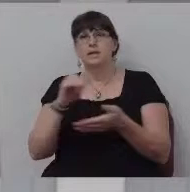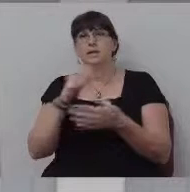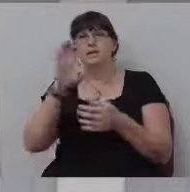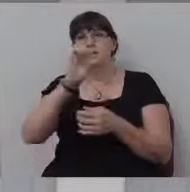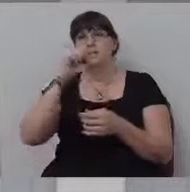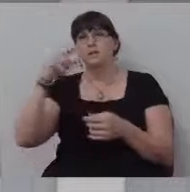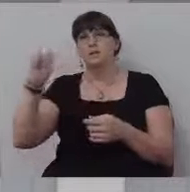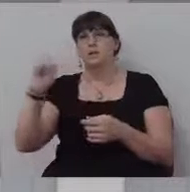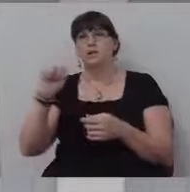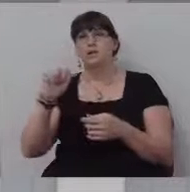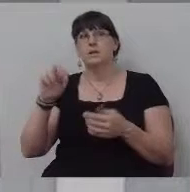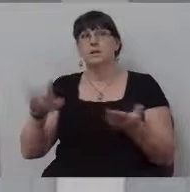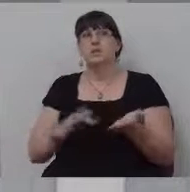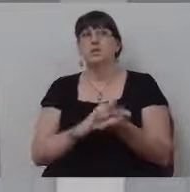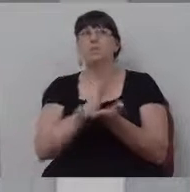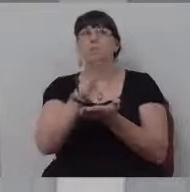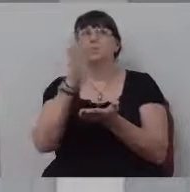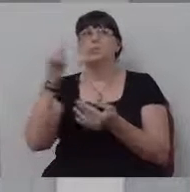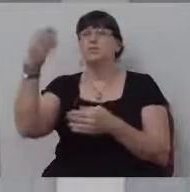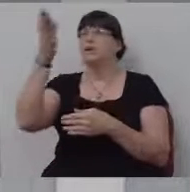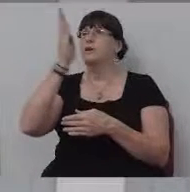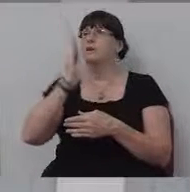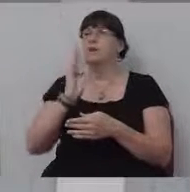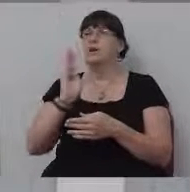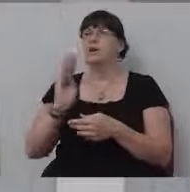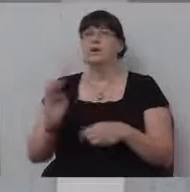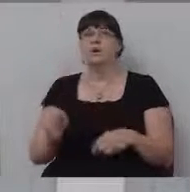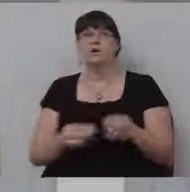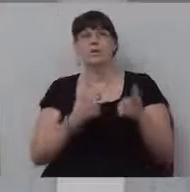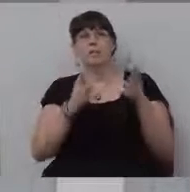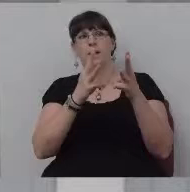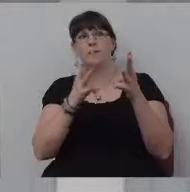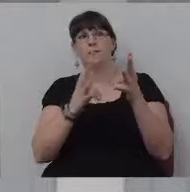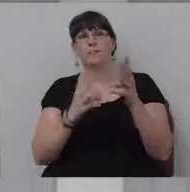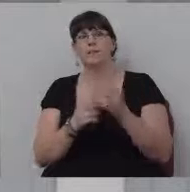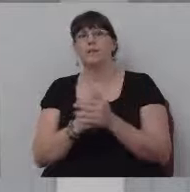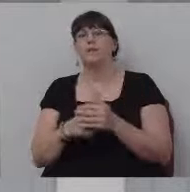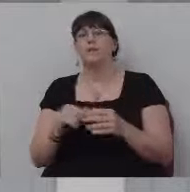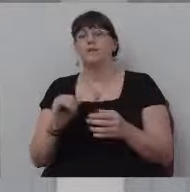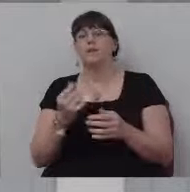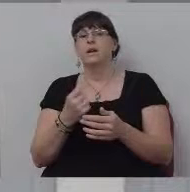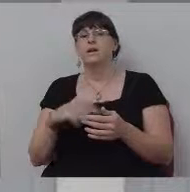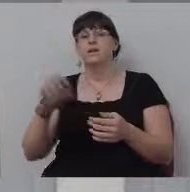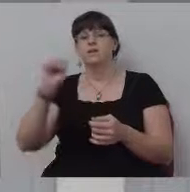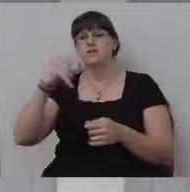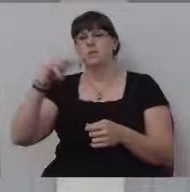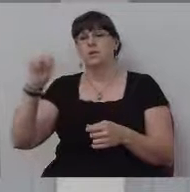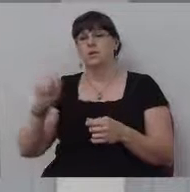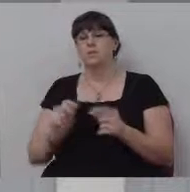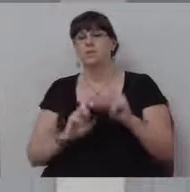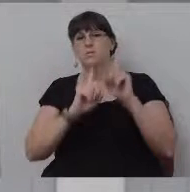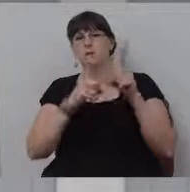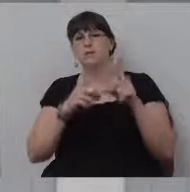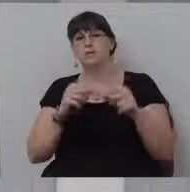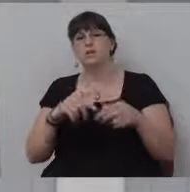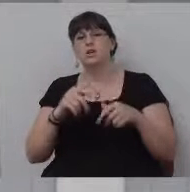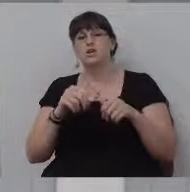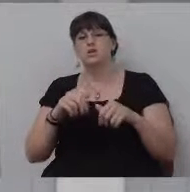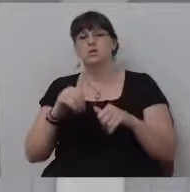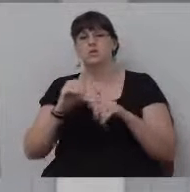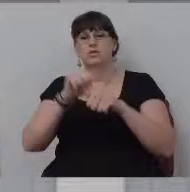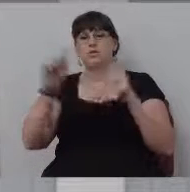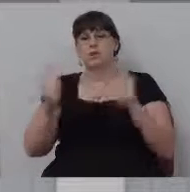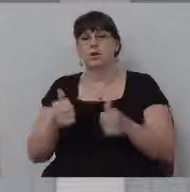that Solomon glorified, glorified God on the way. Look at verse number six. The Bible says, Solomon went up there to the brazen altar